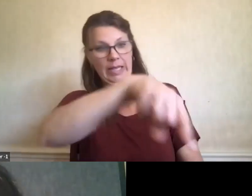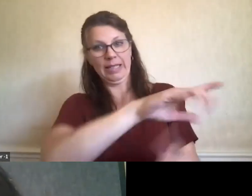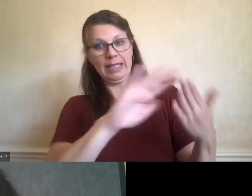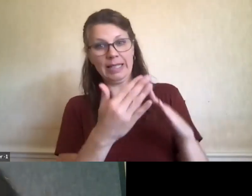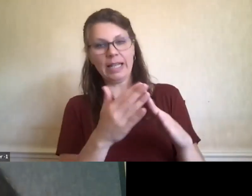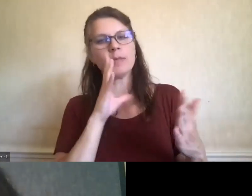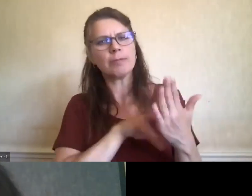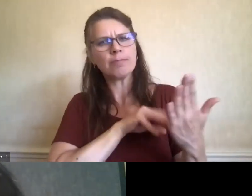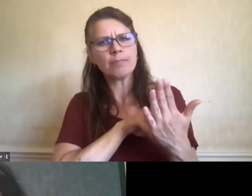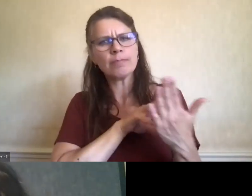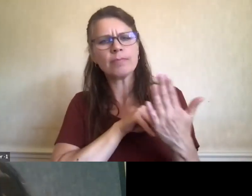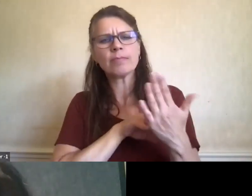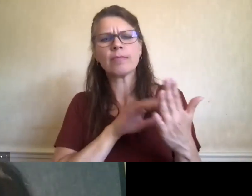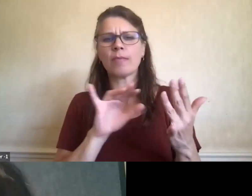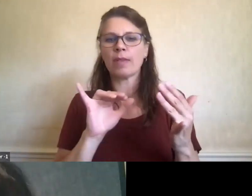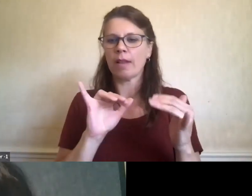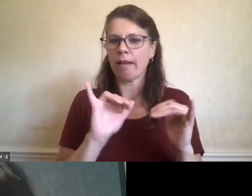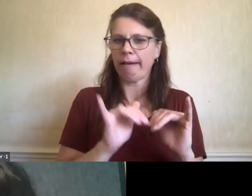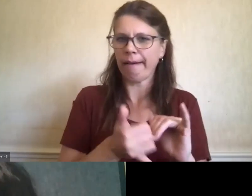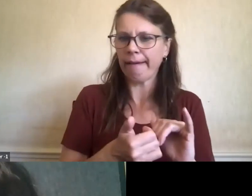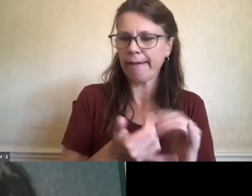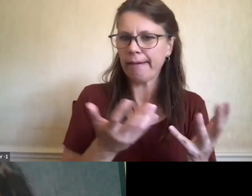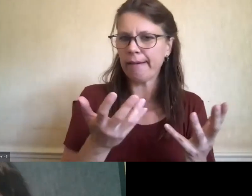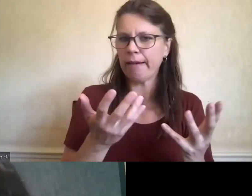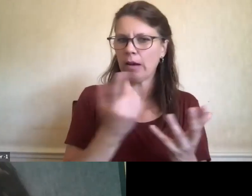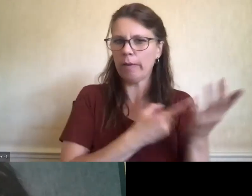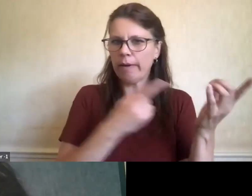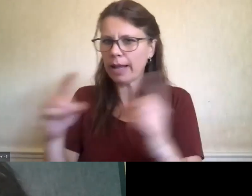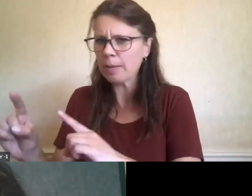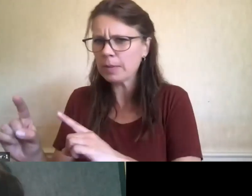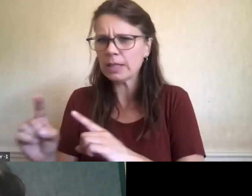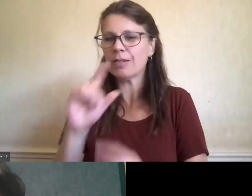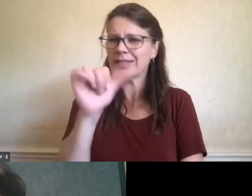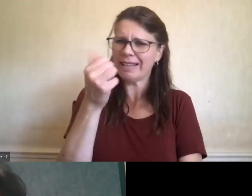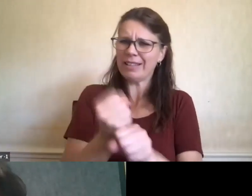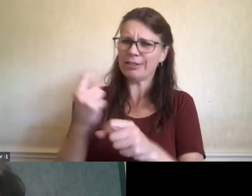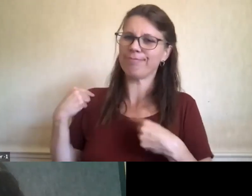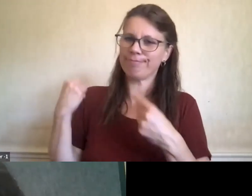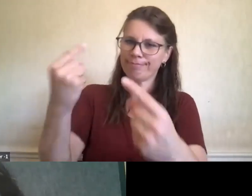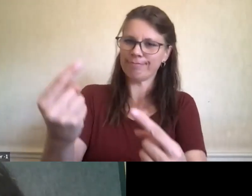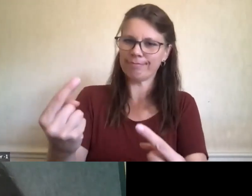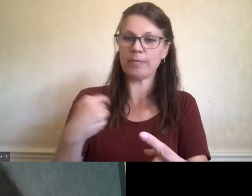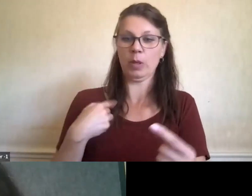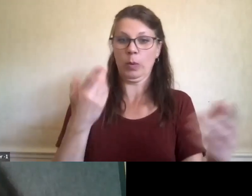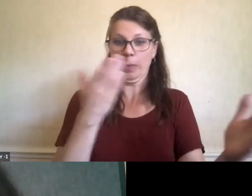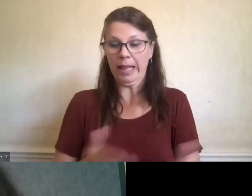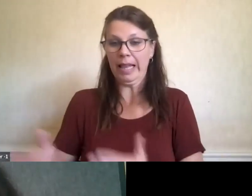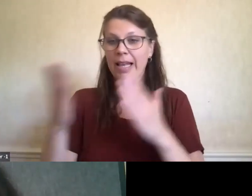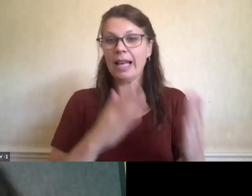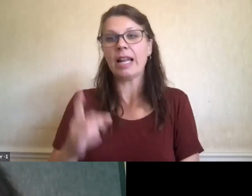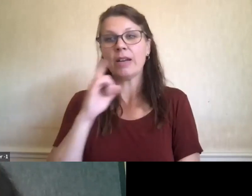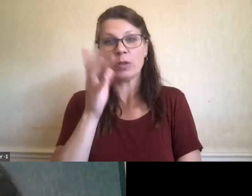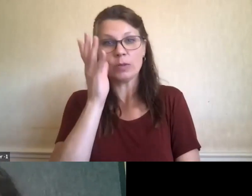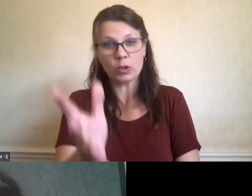sea level rise and coastal flood hazards for the last 10 years. And we are planning for a future with sea level